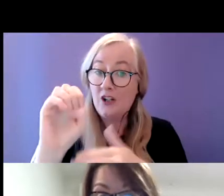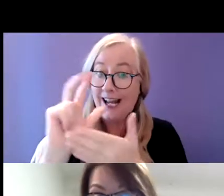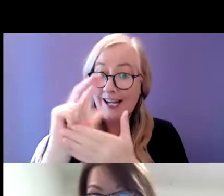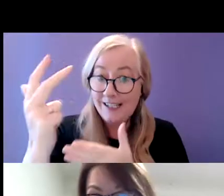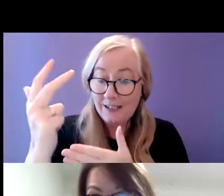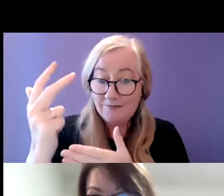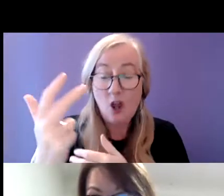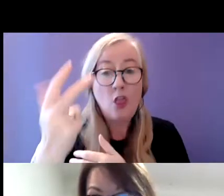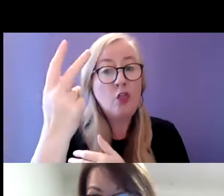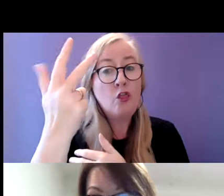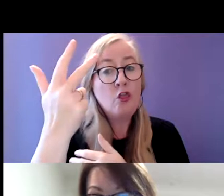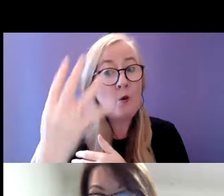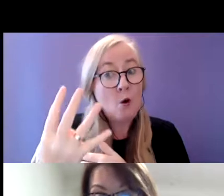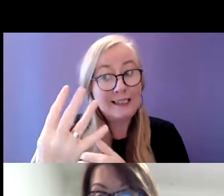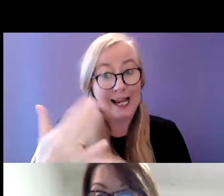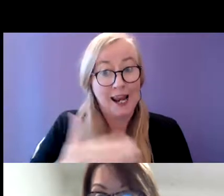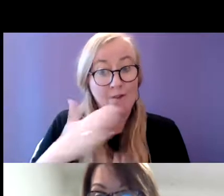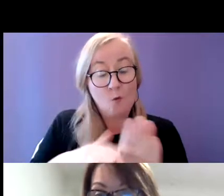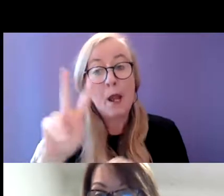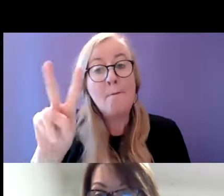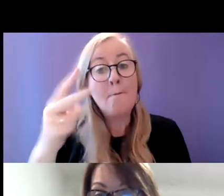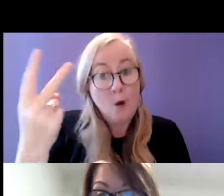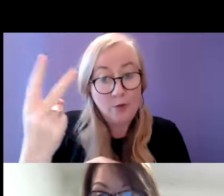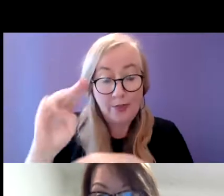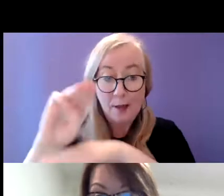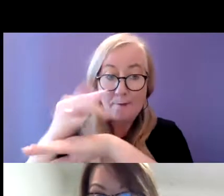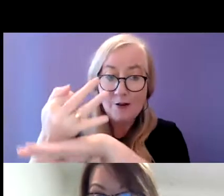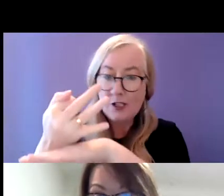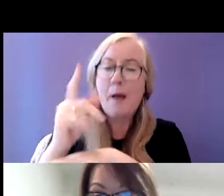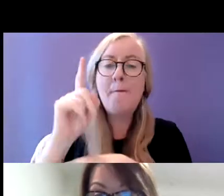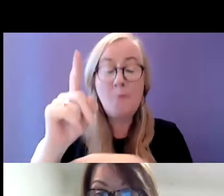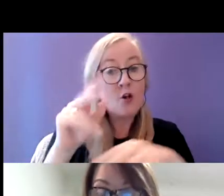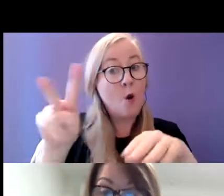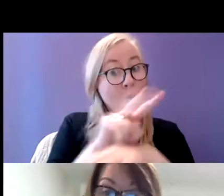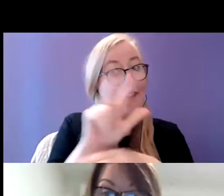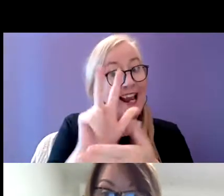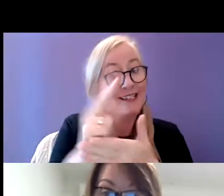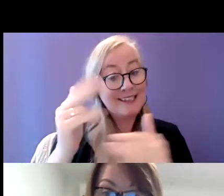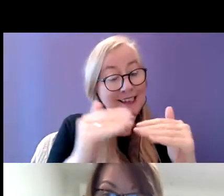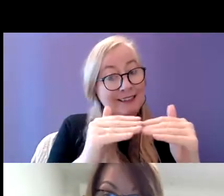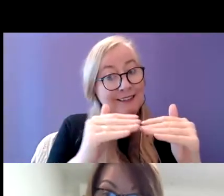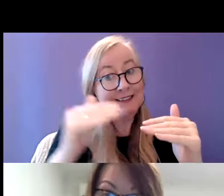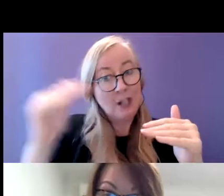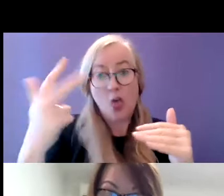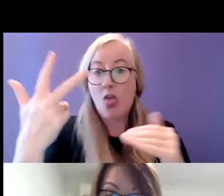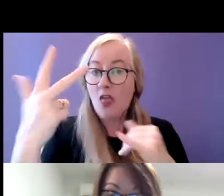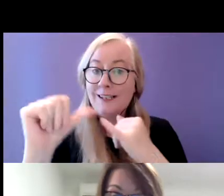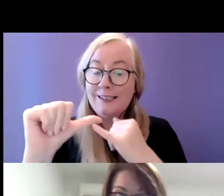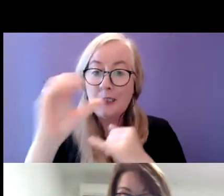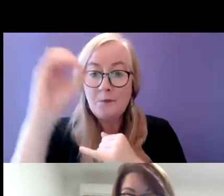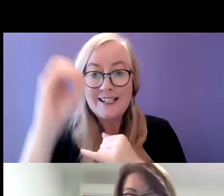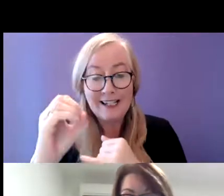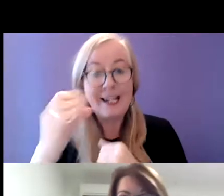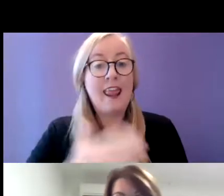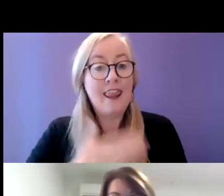three quarters were living with both parents, less so as people progressed to over 18 years, and 36% of those were living in